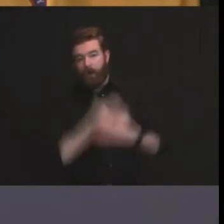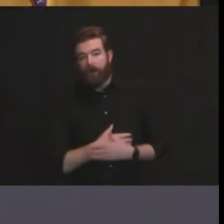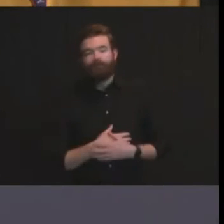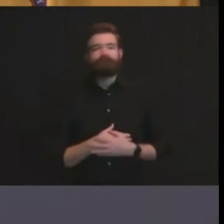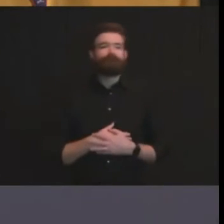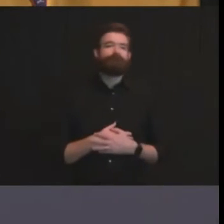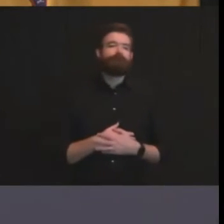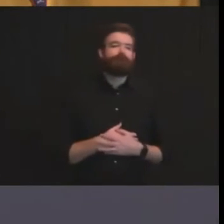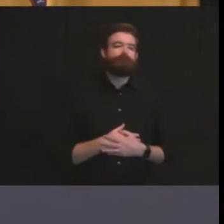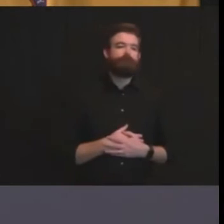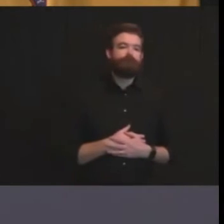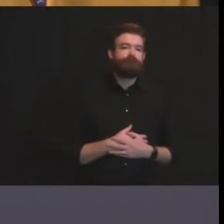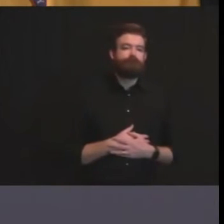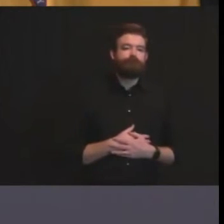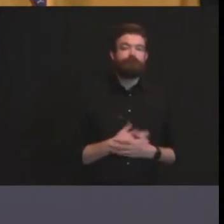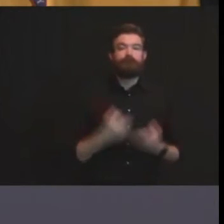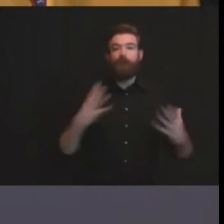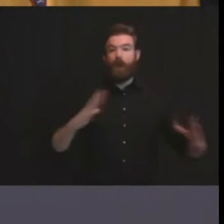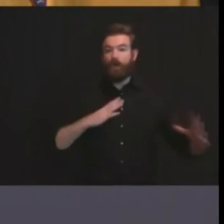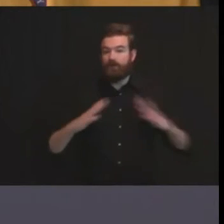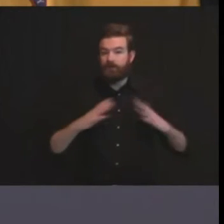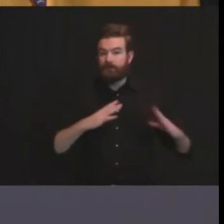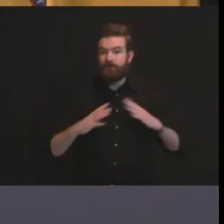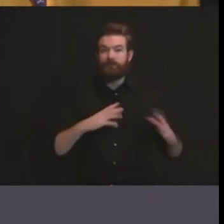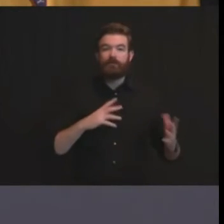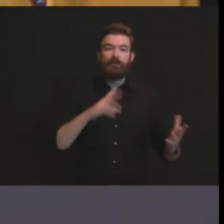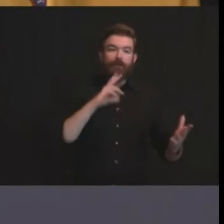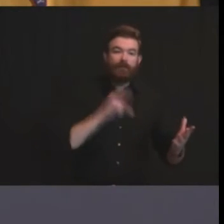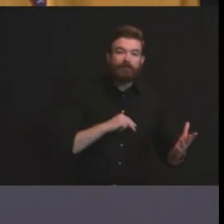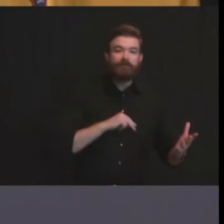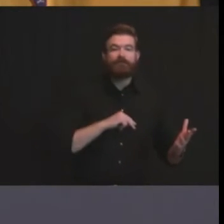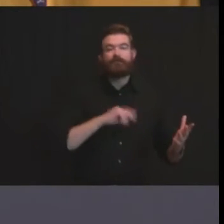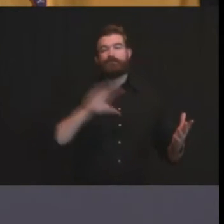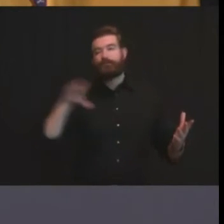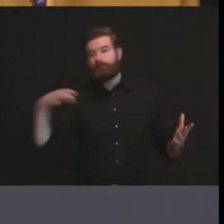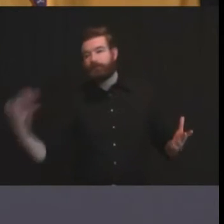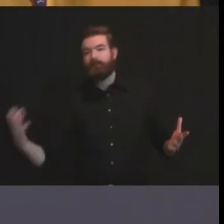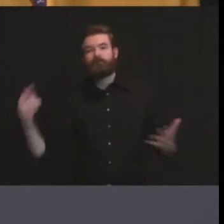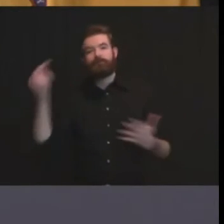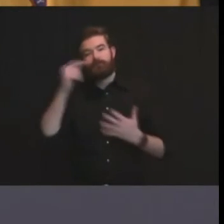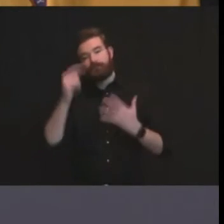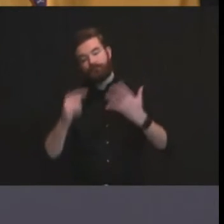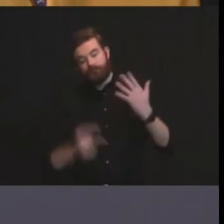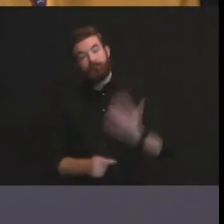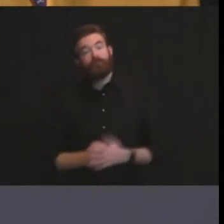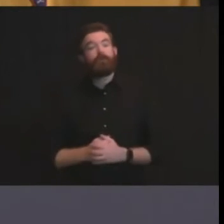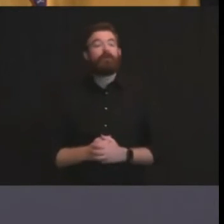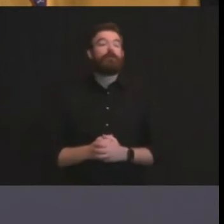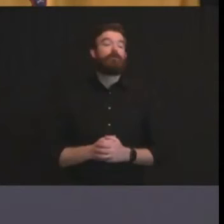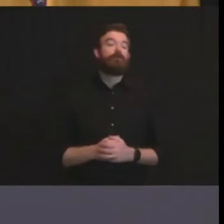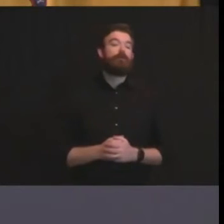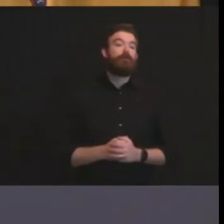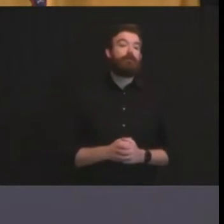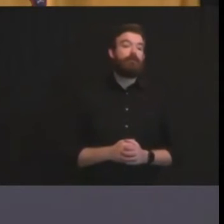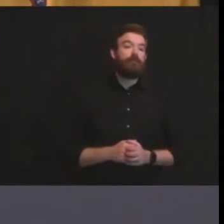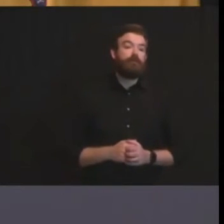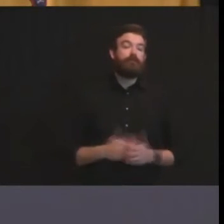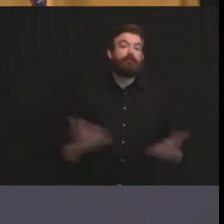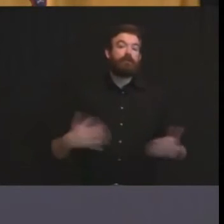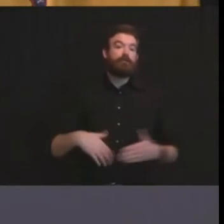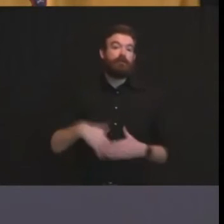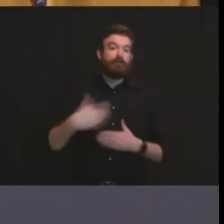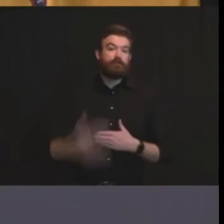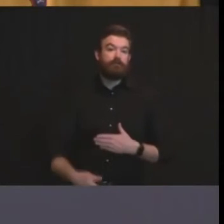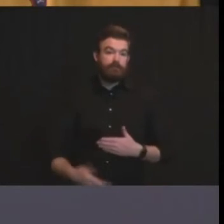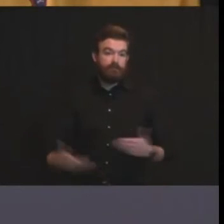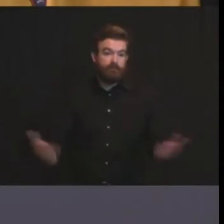continue to everything is on the table there's no necessarily obvious next up to bat we would really like to